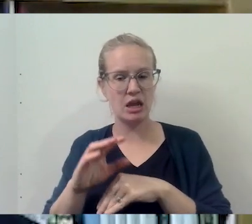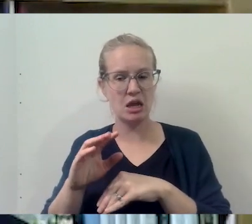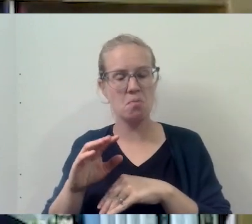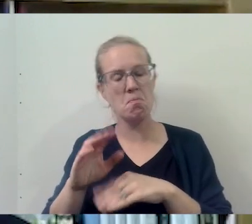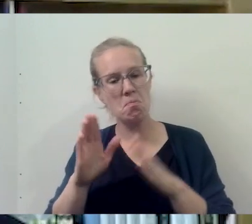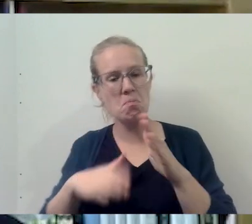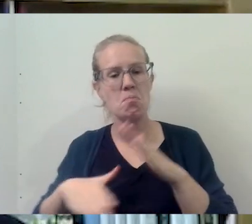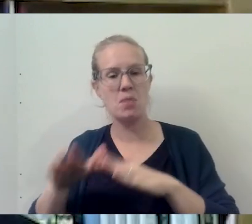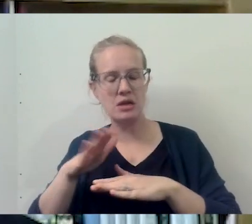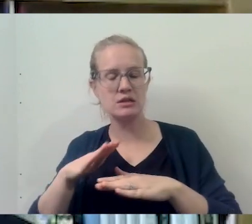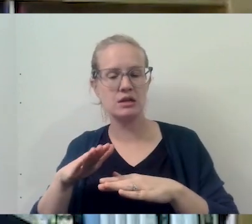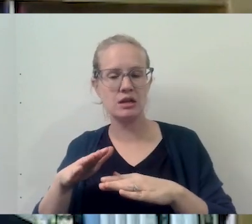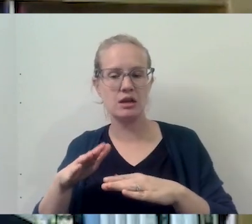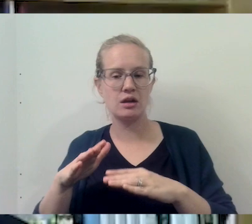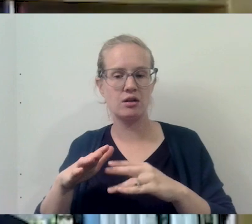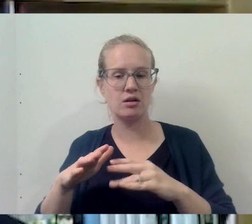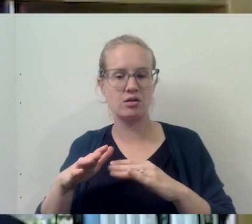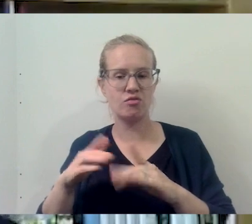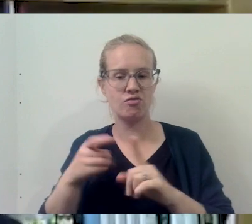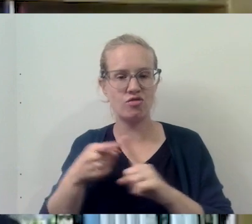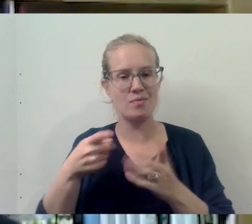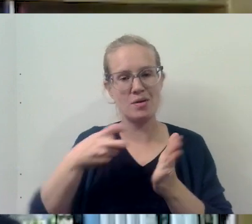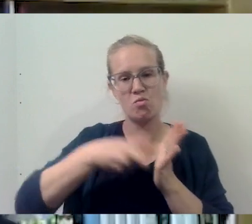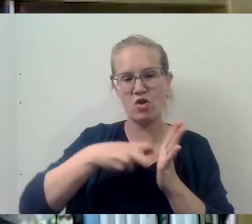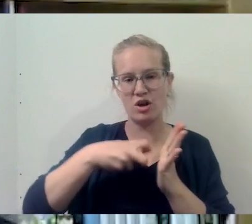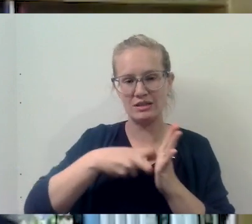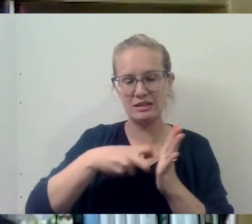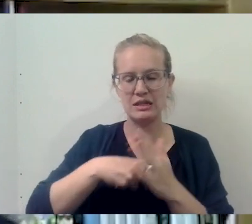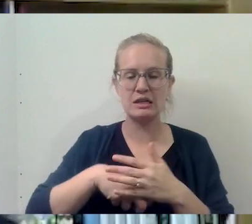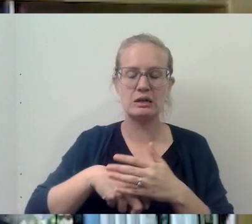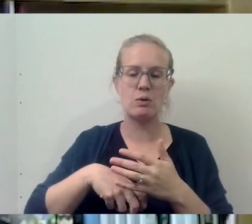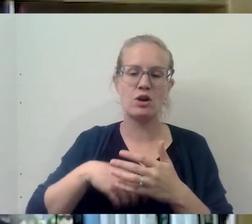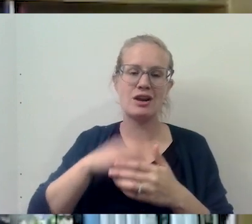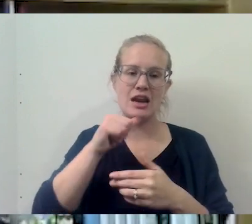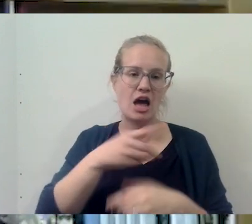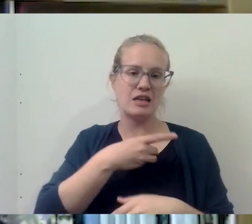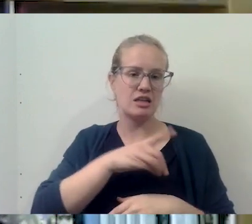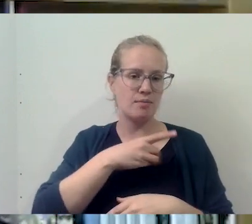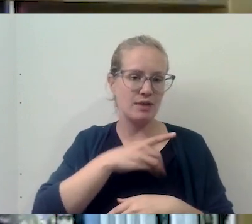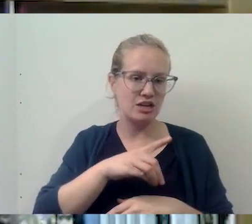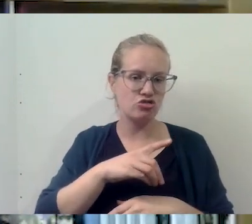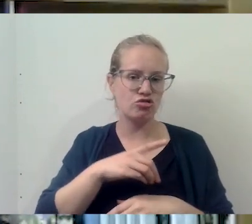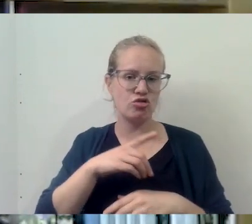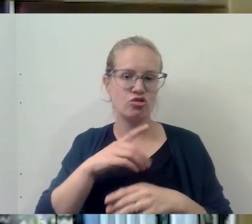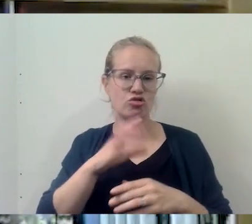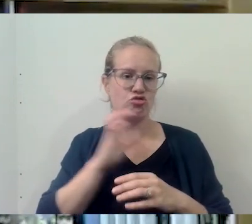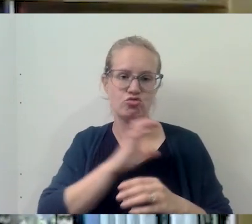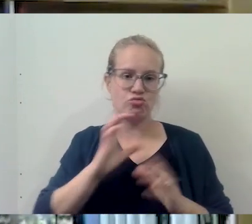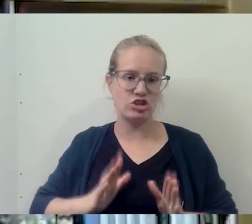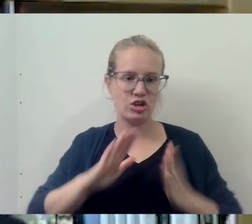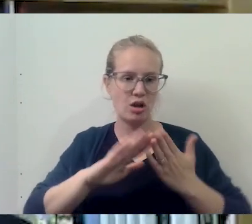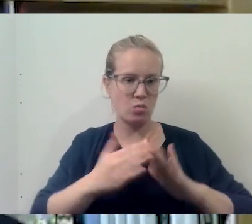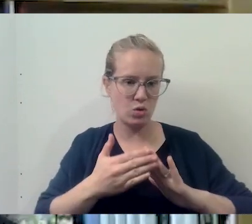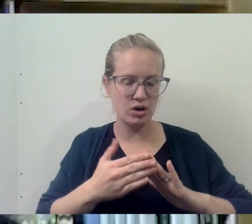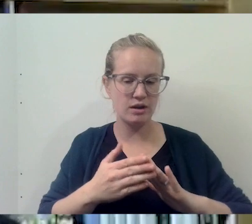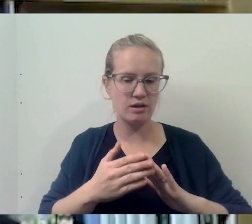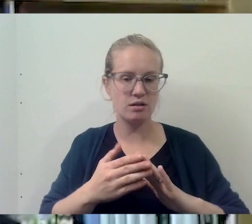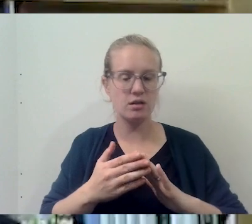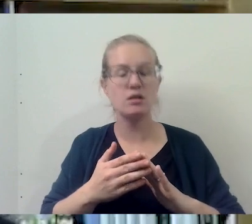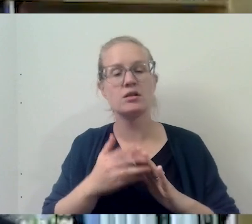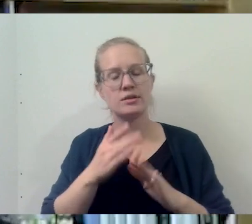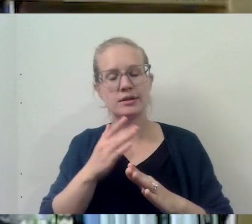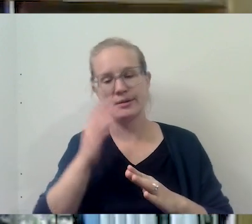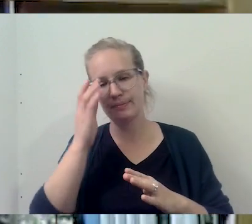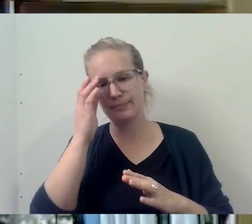this basically has been come out of the Protestant or, uh, non-denominational Christian community. And it was